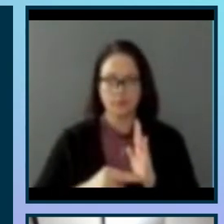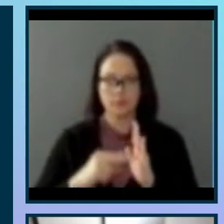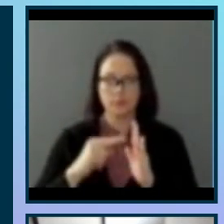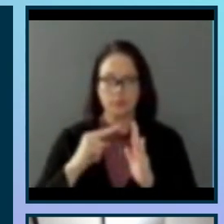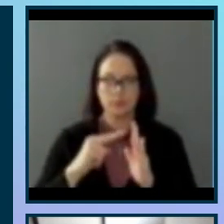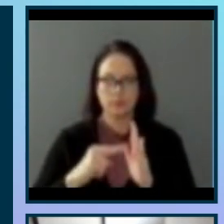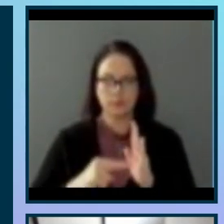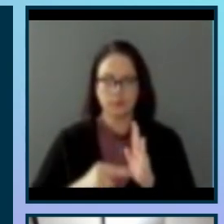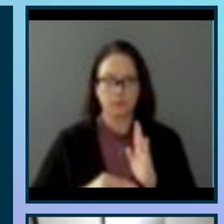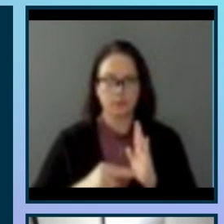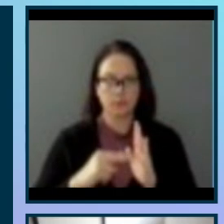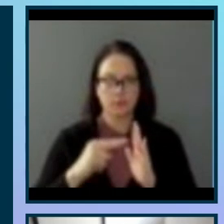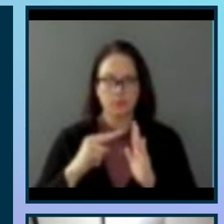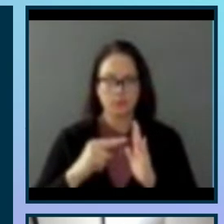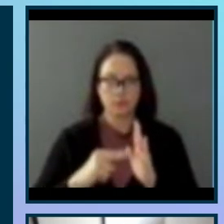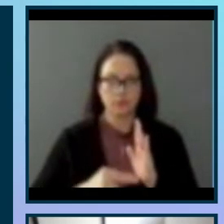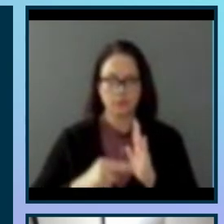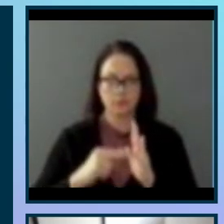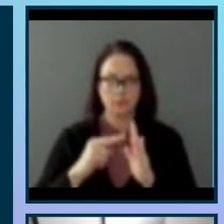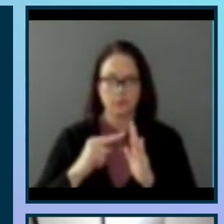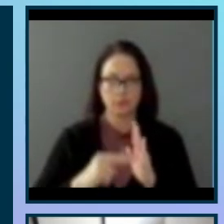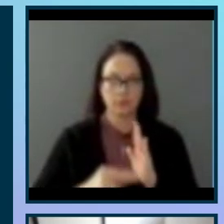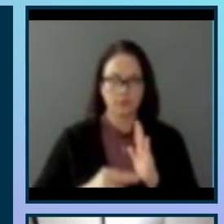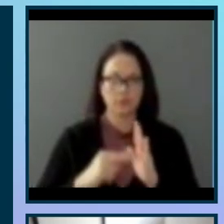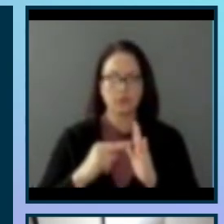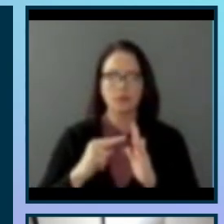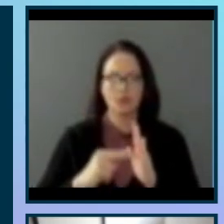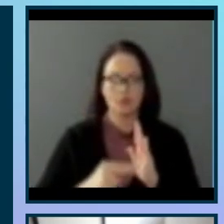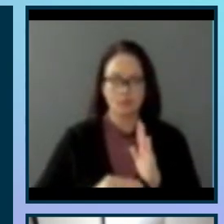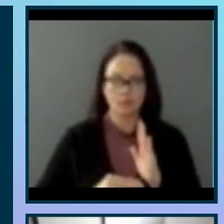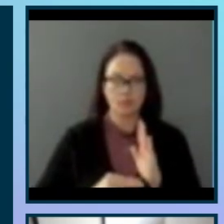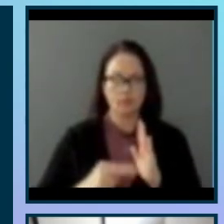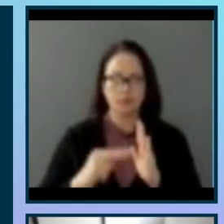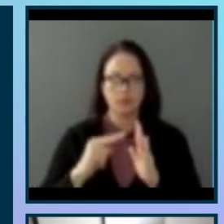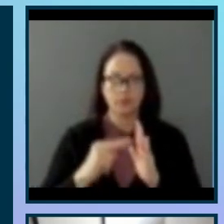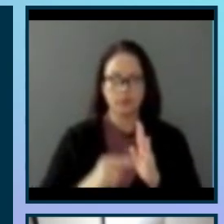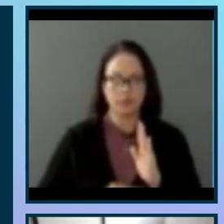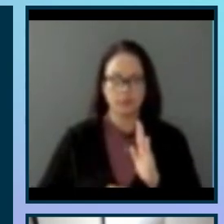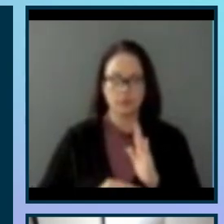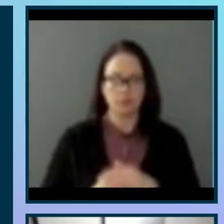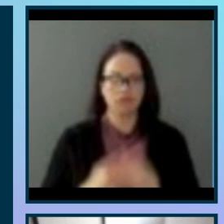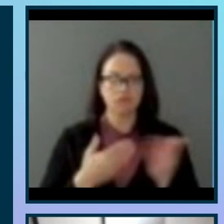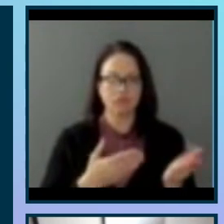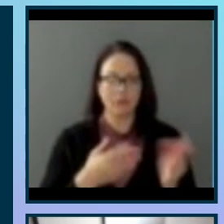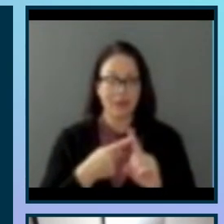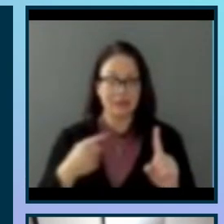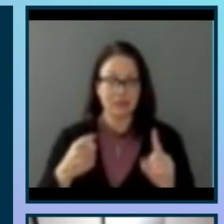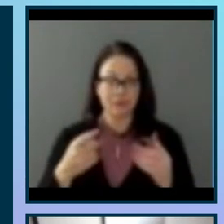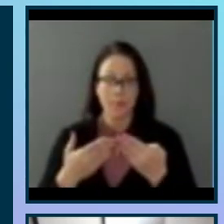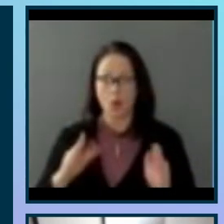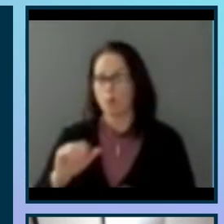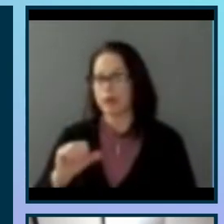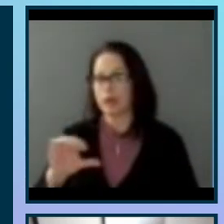to 384,000 samples per second. And this is from the open acoustic devices.